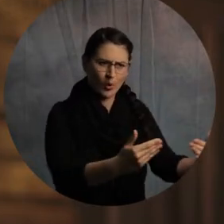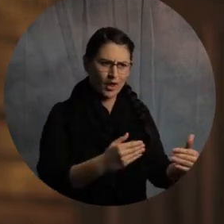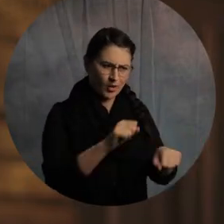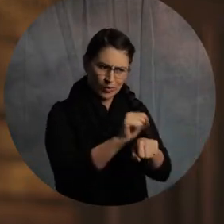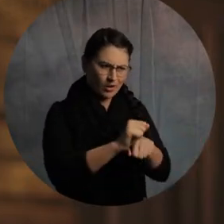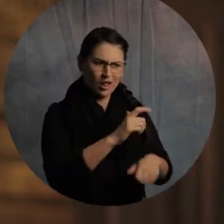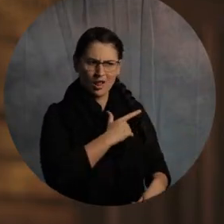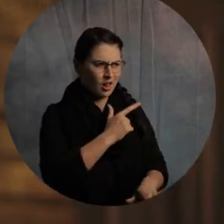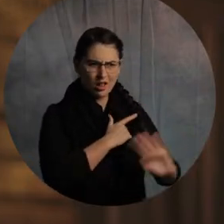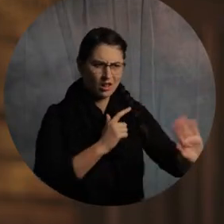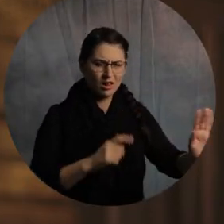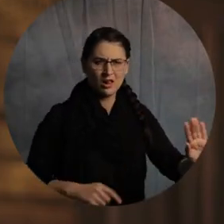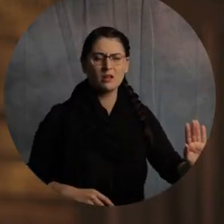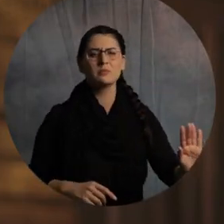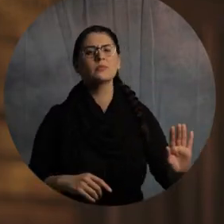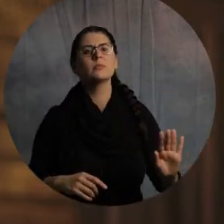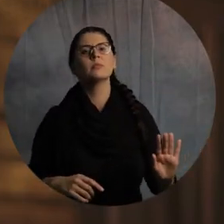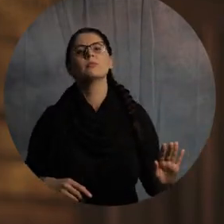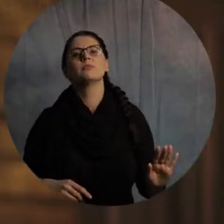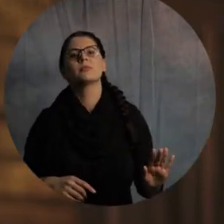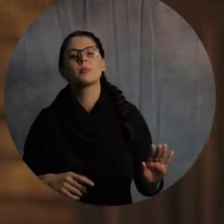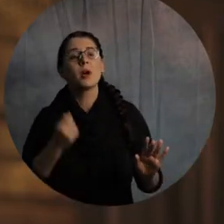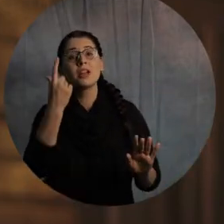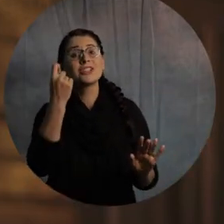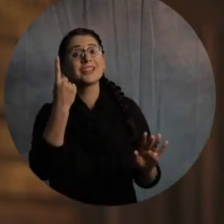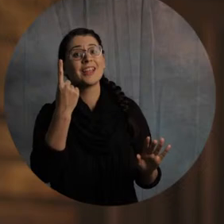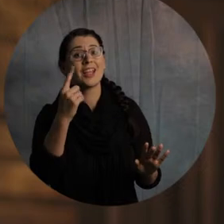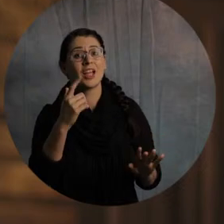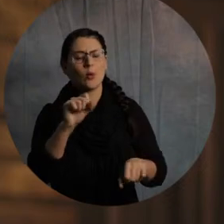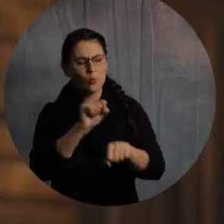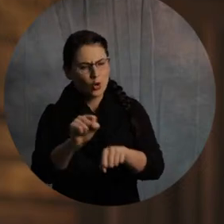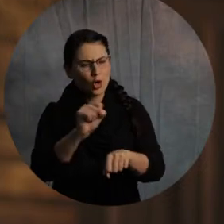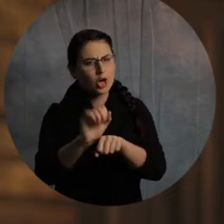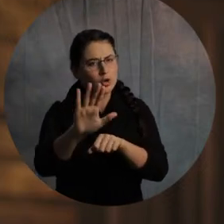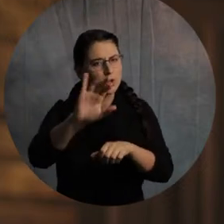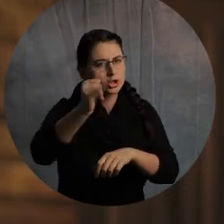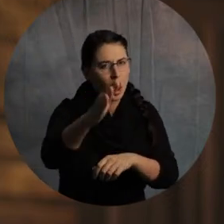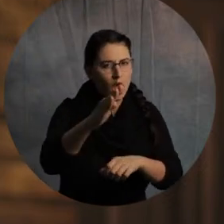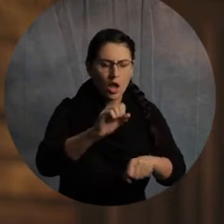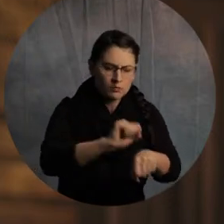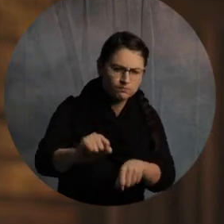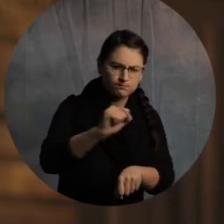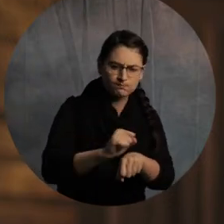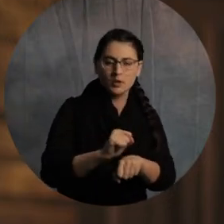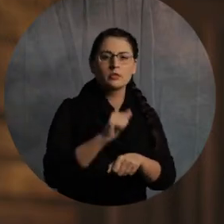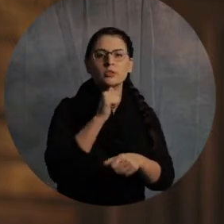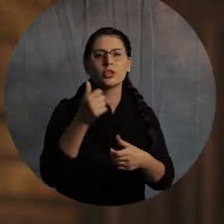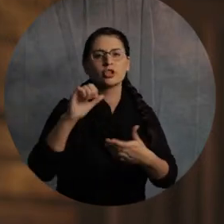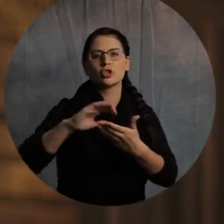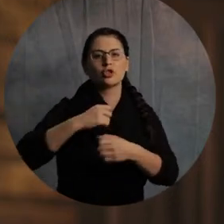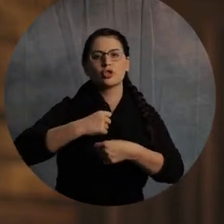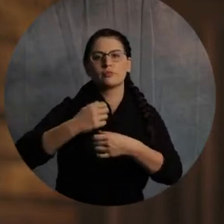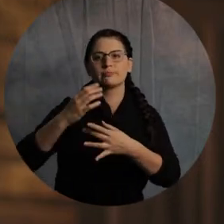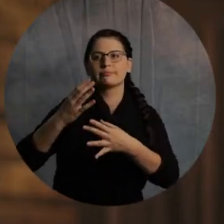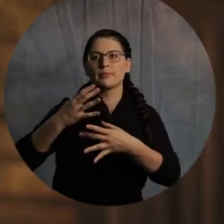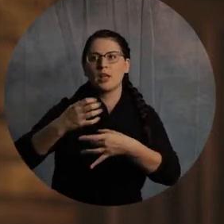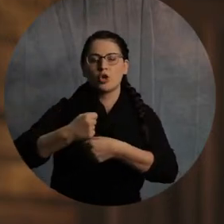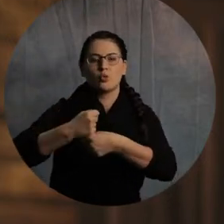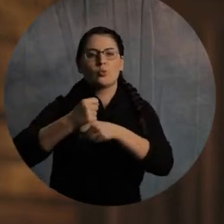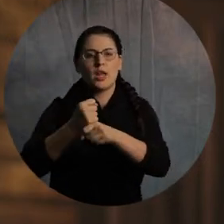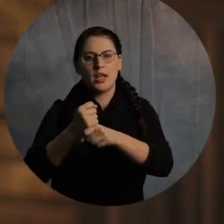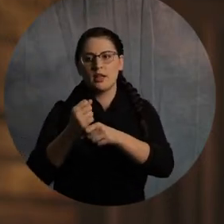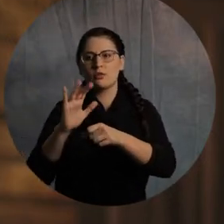matters. All right? But that's not what is going to create a bond in your life. Because it only matters temporally.